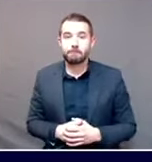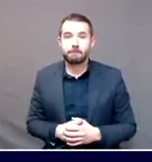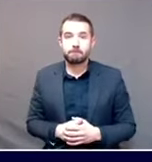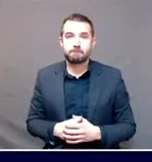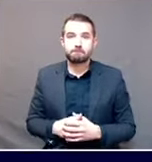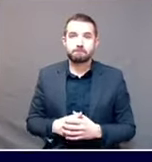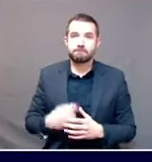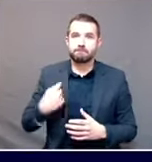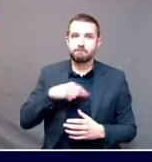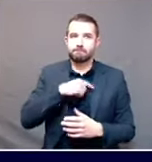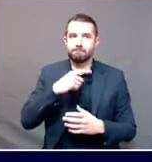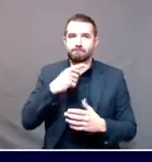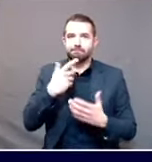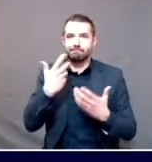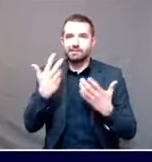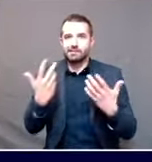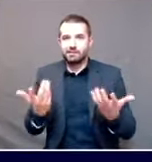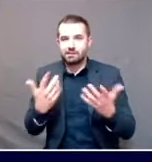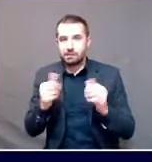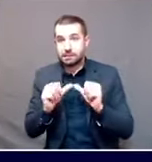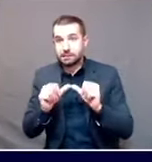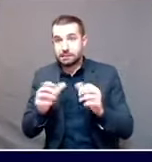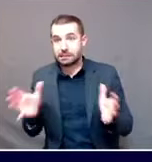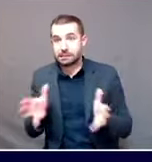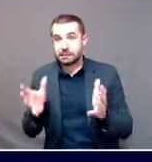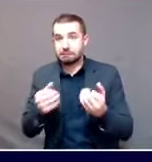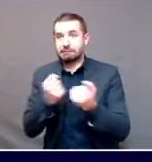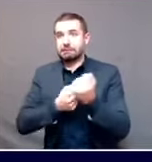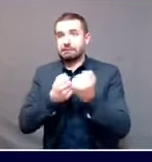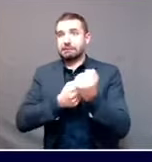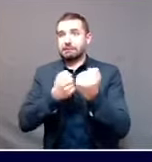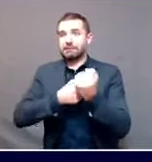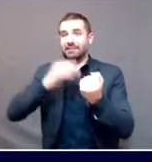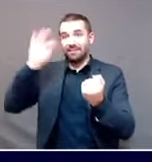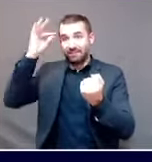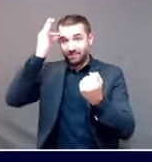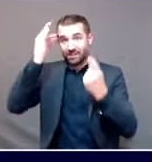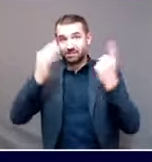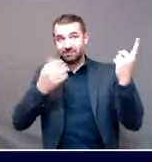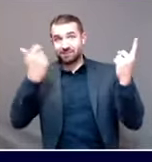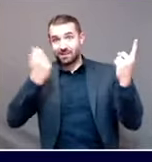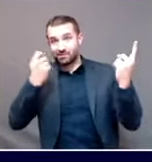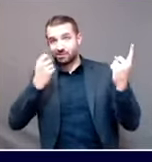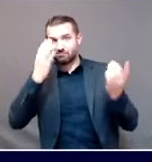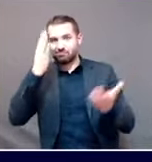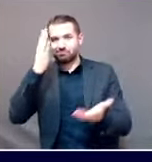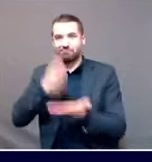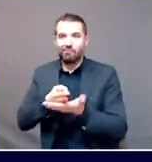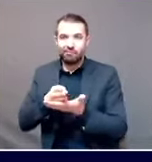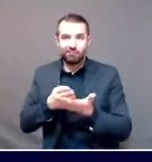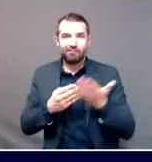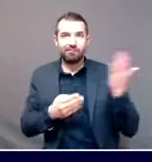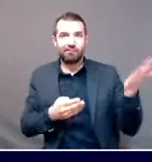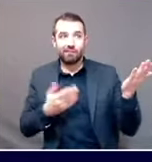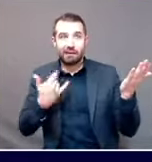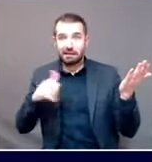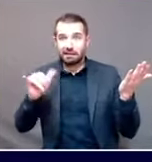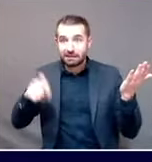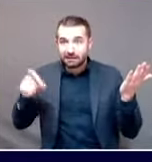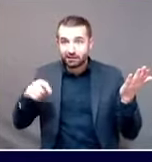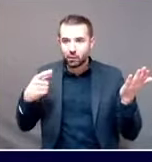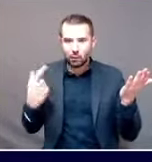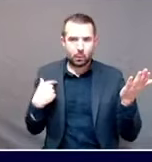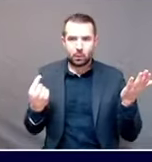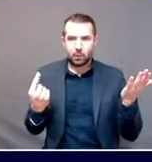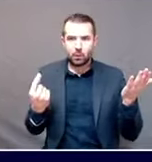support because while the unemployment may end, the pandemic hasn't. Thank you. Over